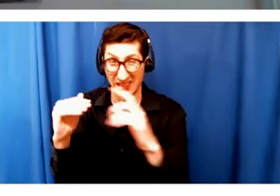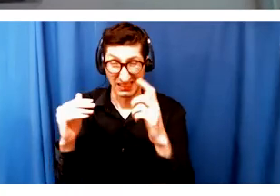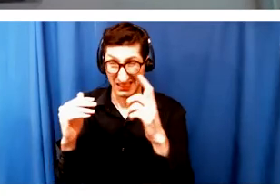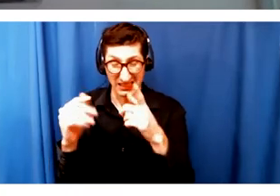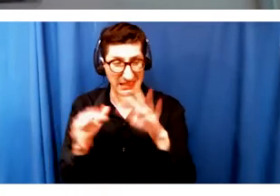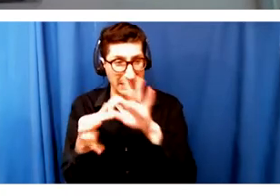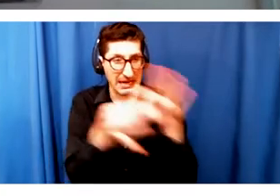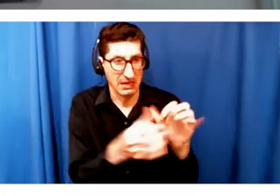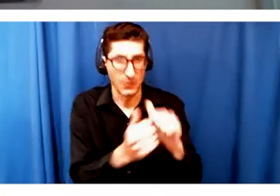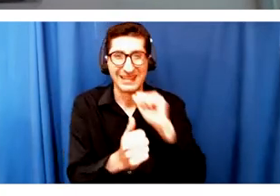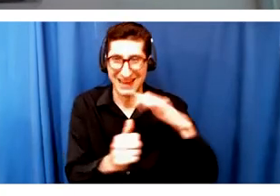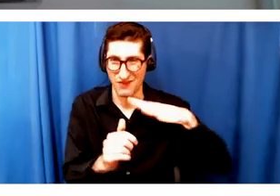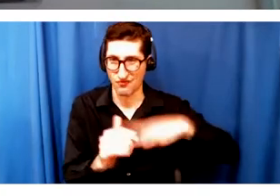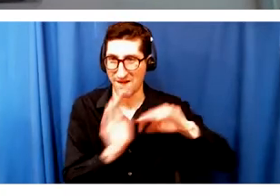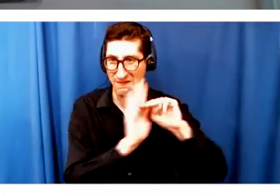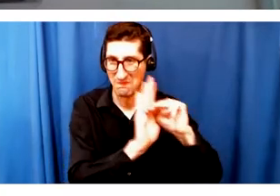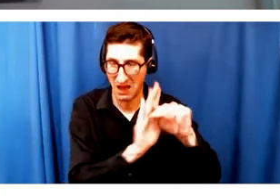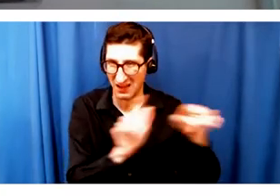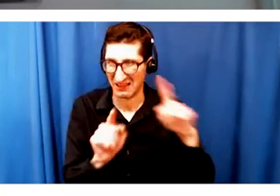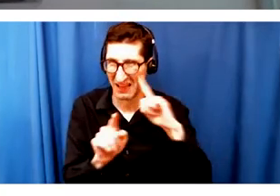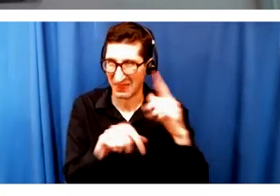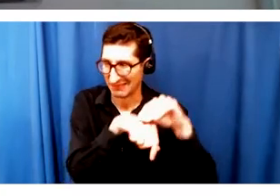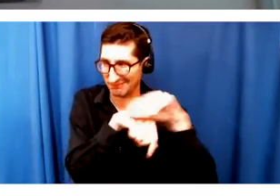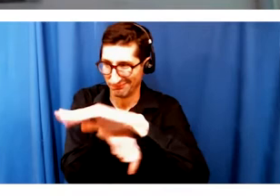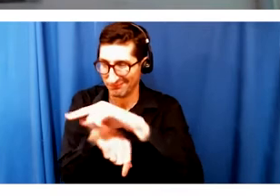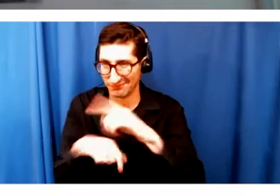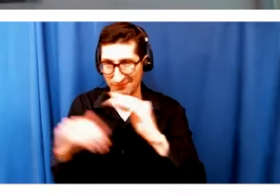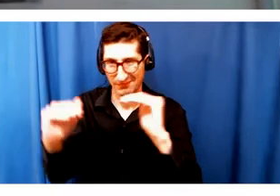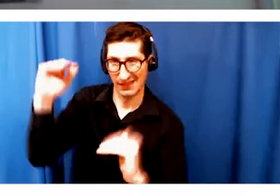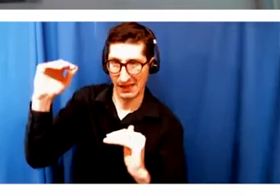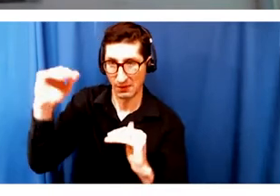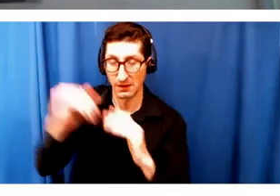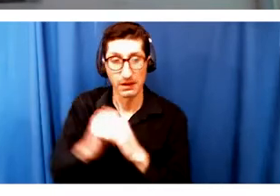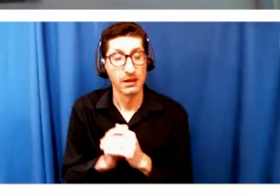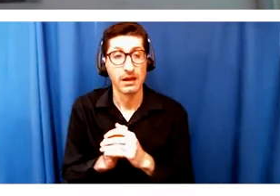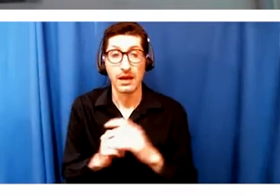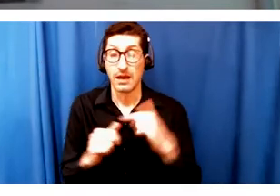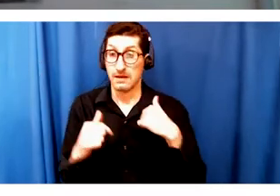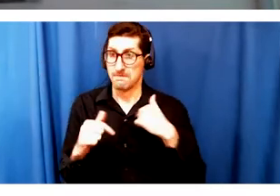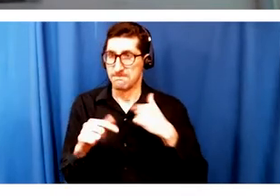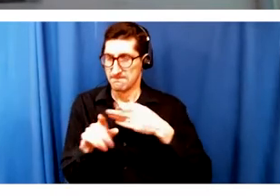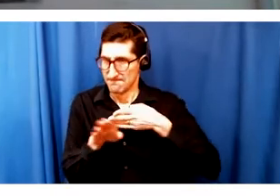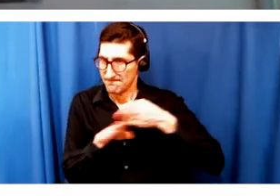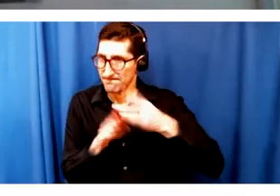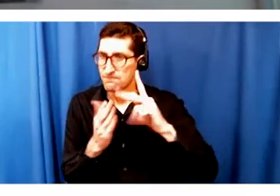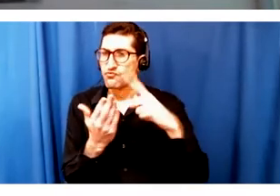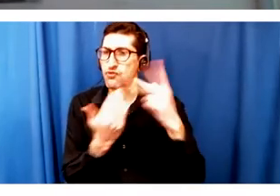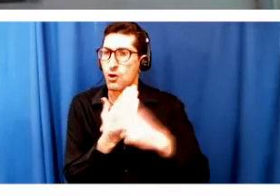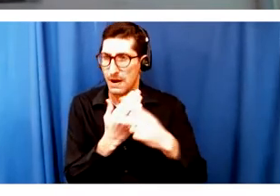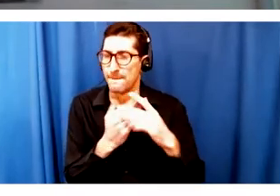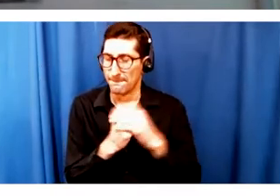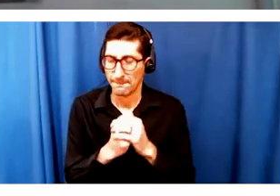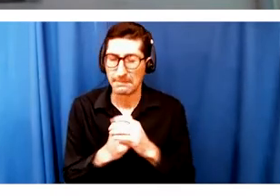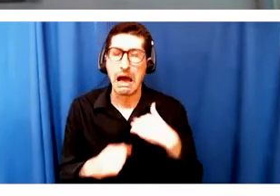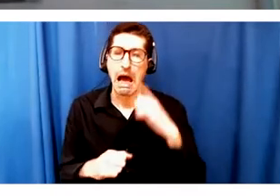The other thing I will say is that as programming experts, I also think that maybe one of the places where we might